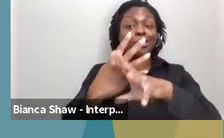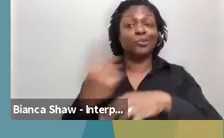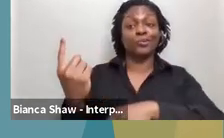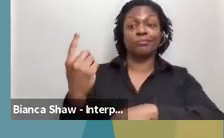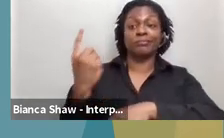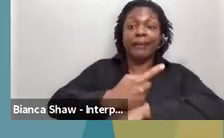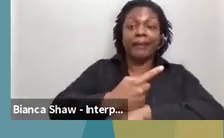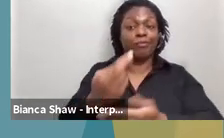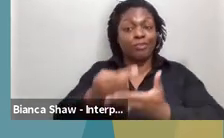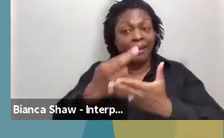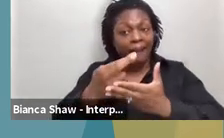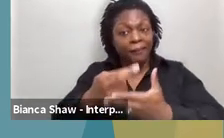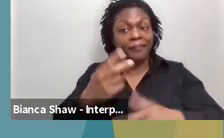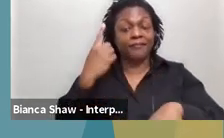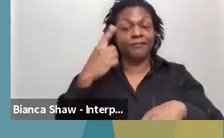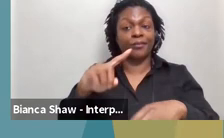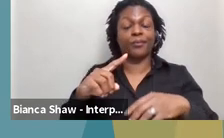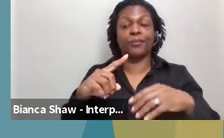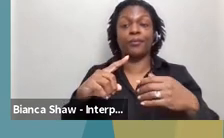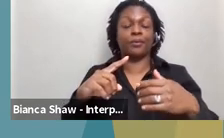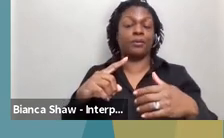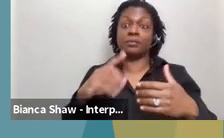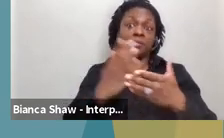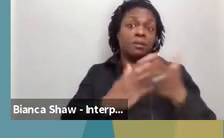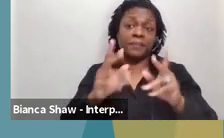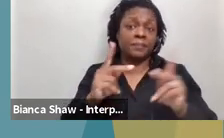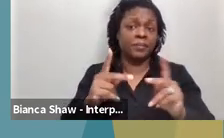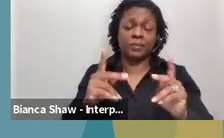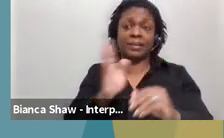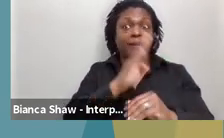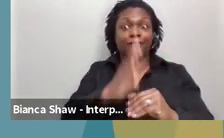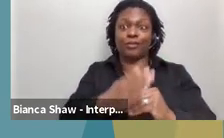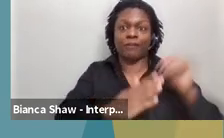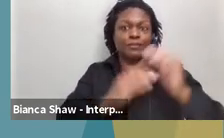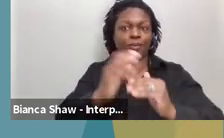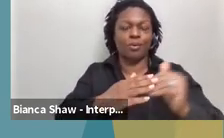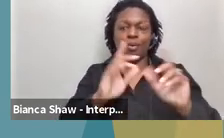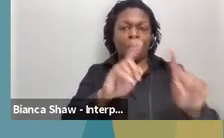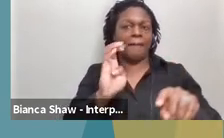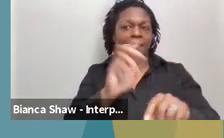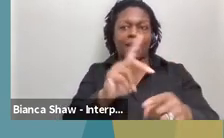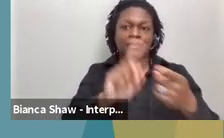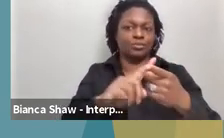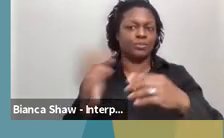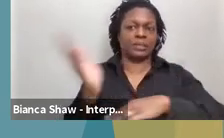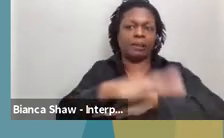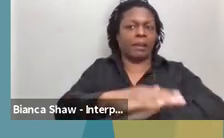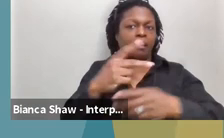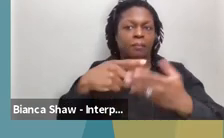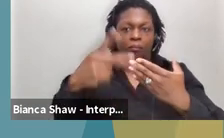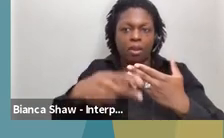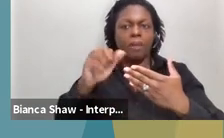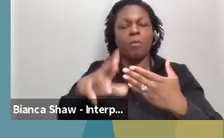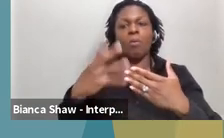um, for people who maybe are never comfortable going back into a day program or a facility.